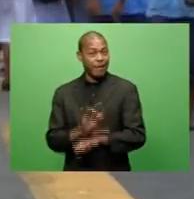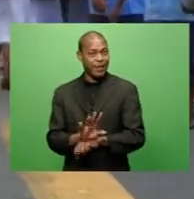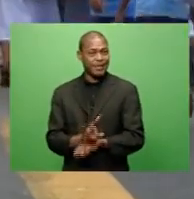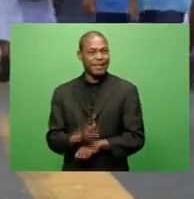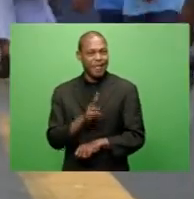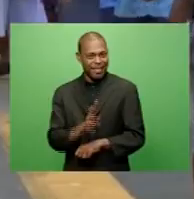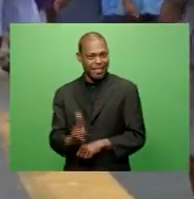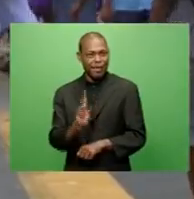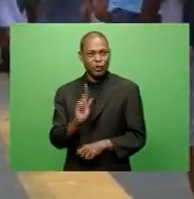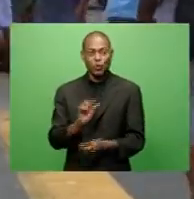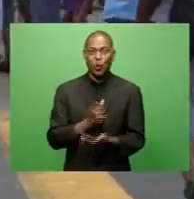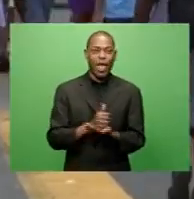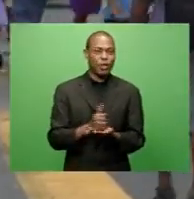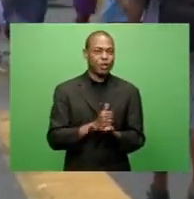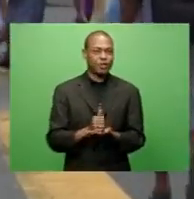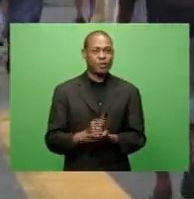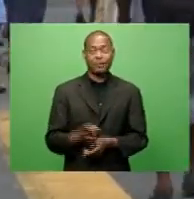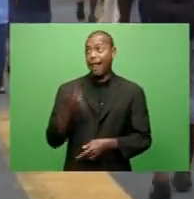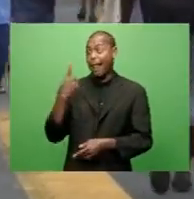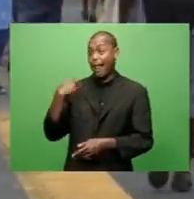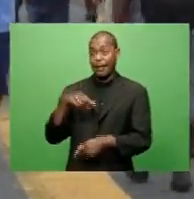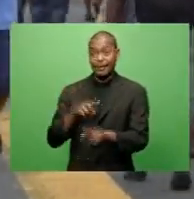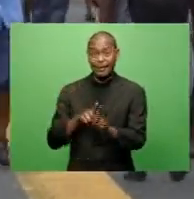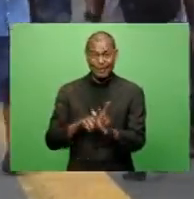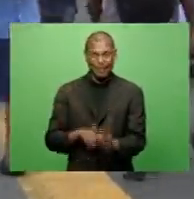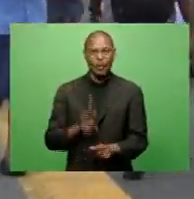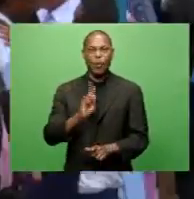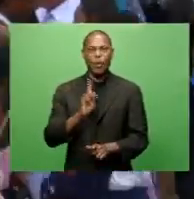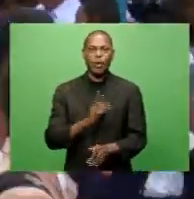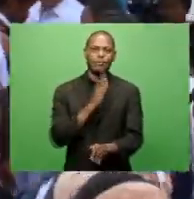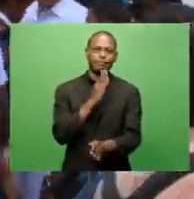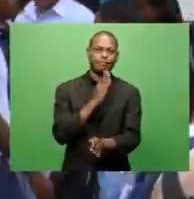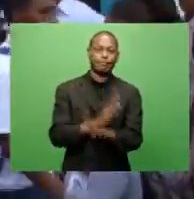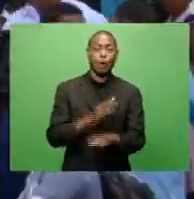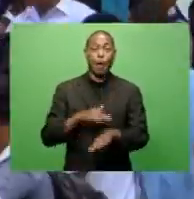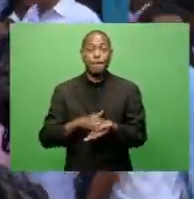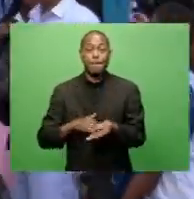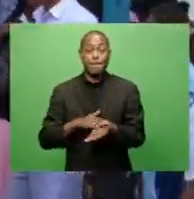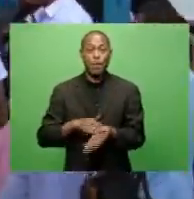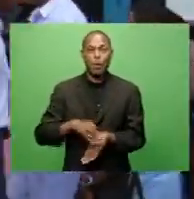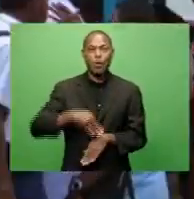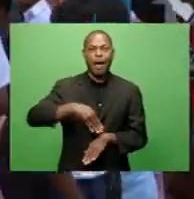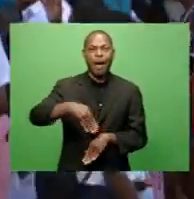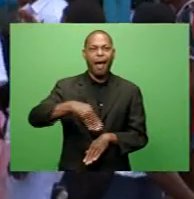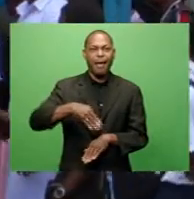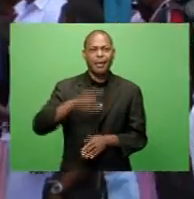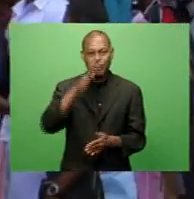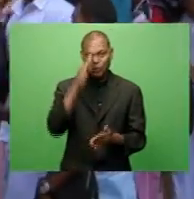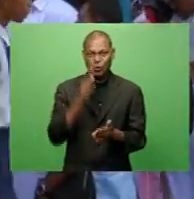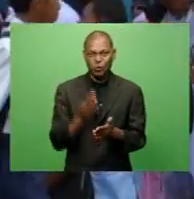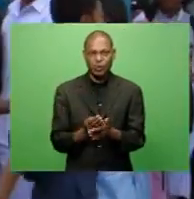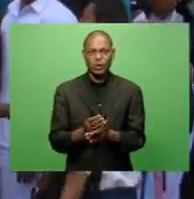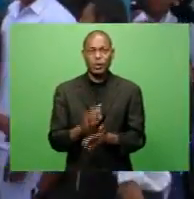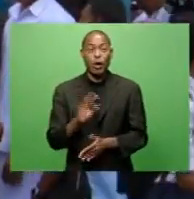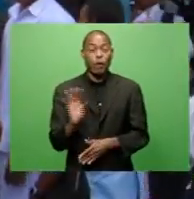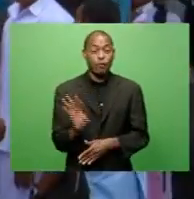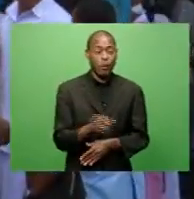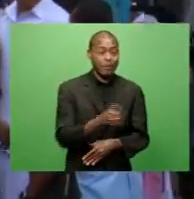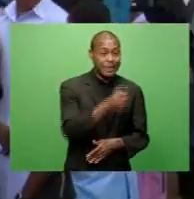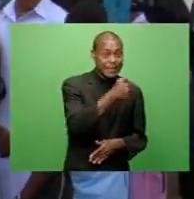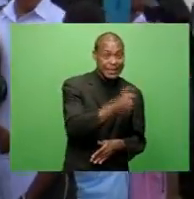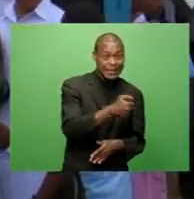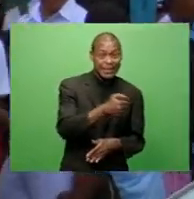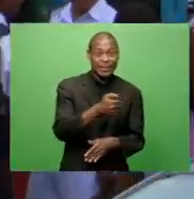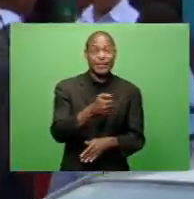The ministry last year had placed a restriction on blue subsidized cards for students to make them operational from 6.30 in the